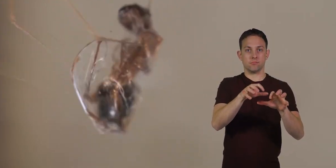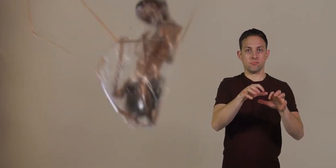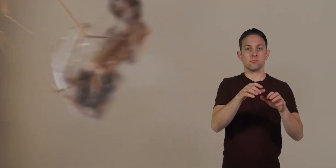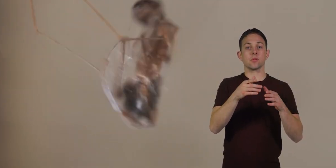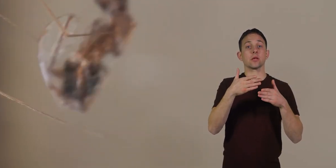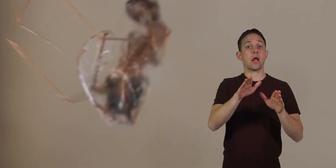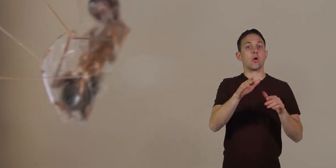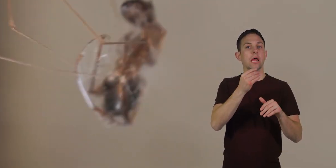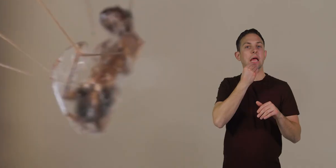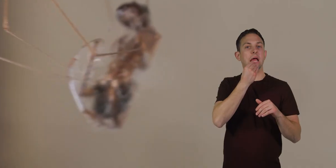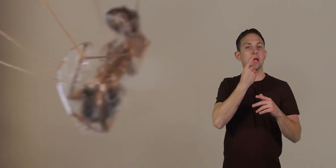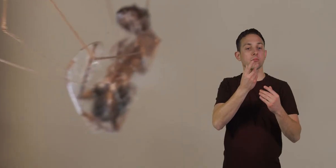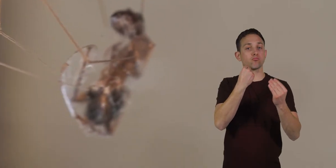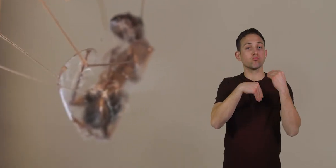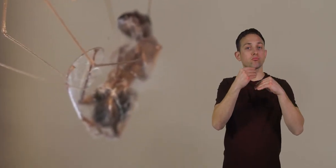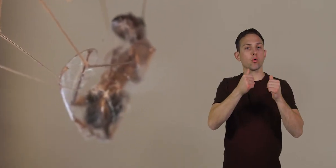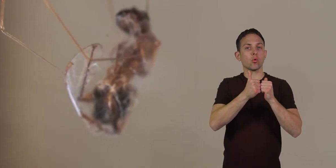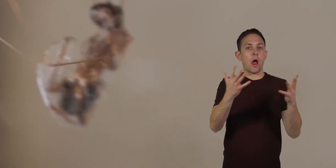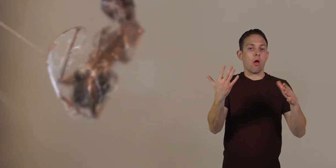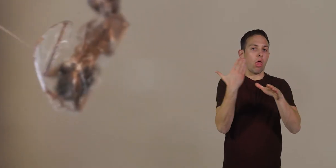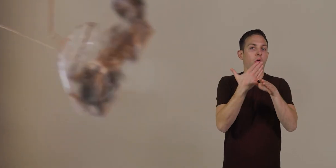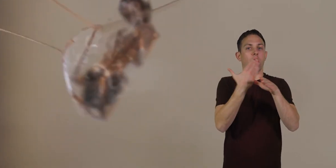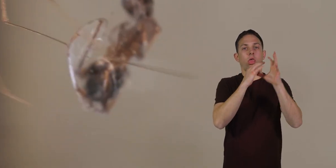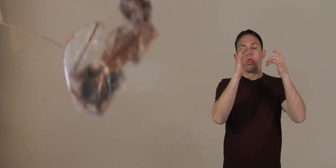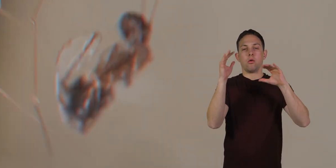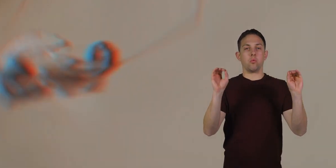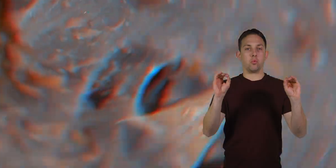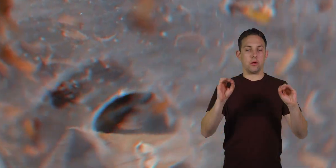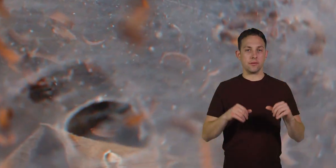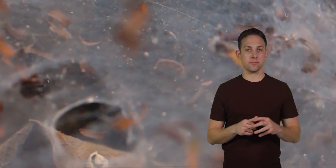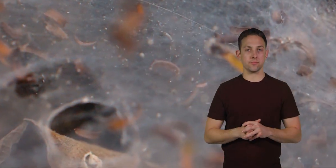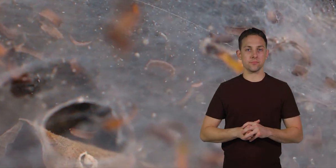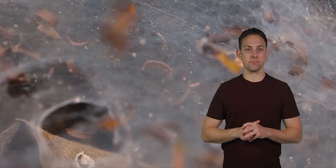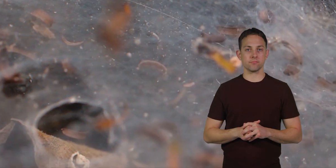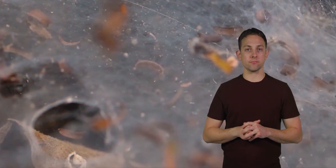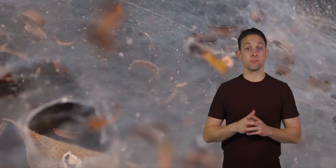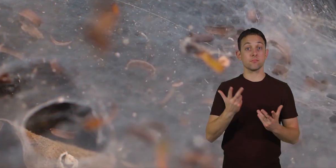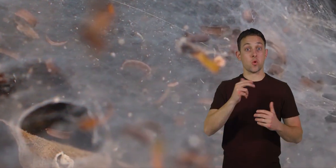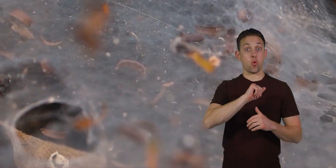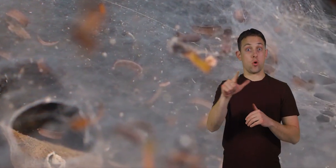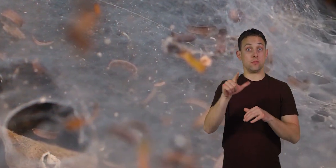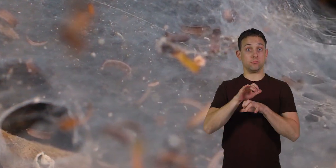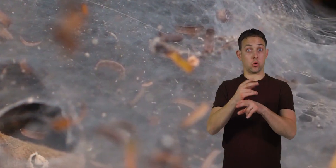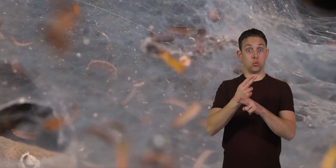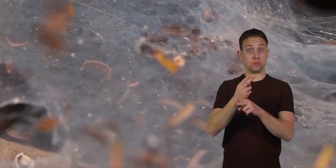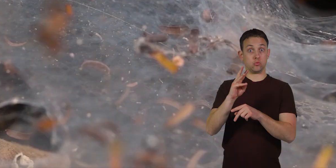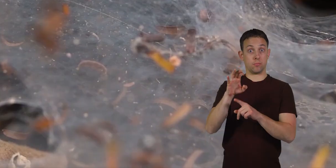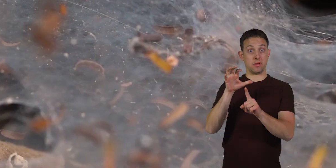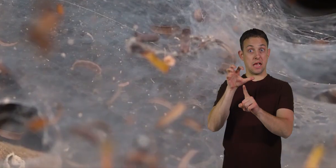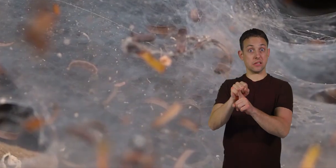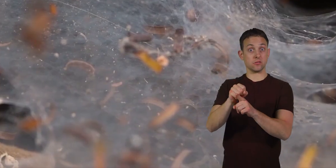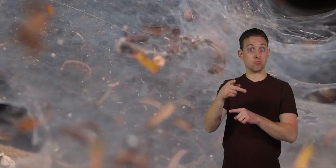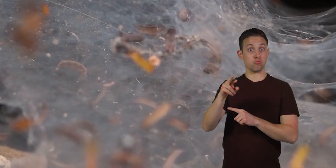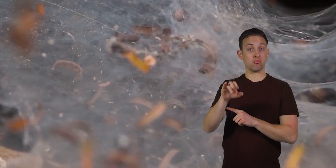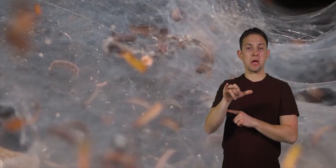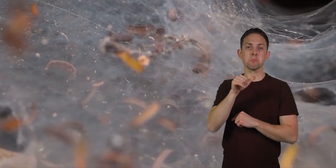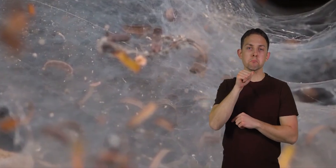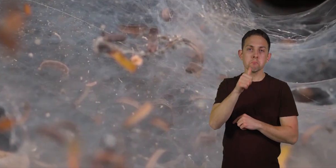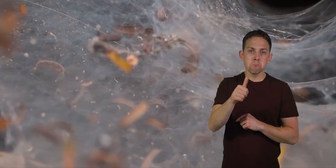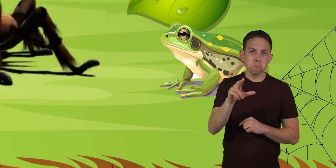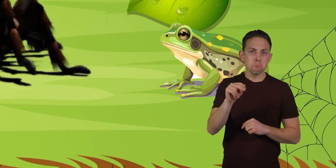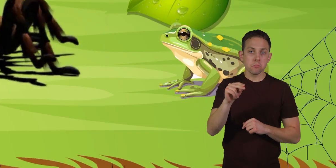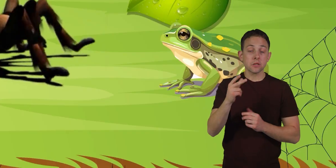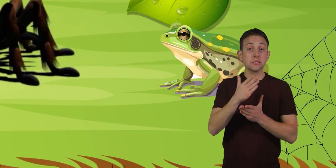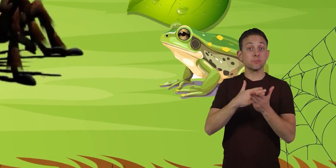allowing the spider to eat its dinner without a fuss. But not all spiders use webs to catch their prey.